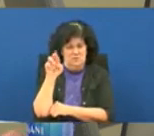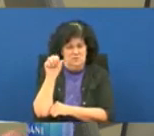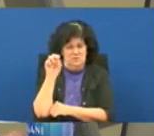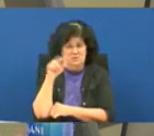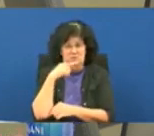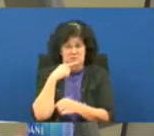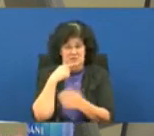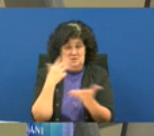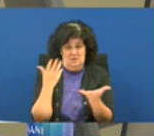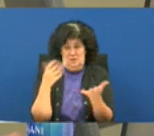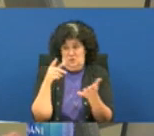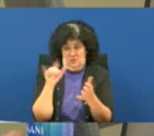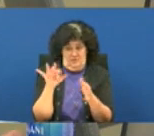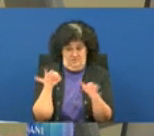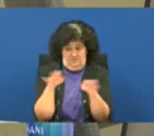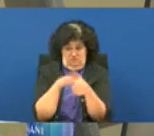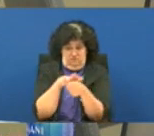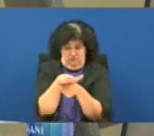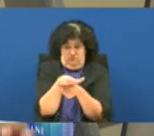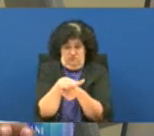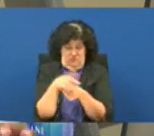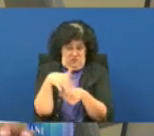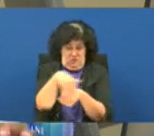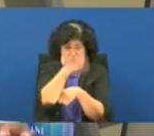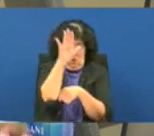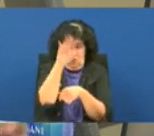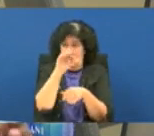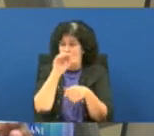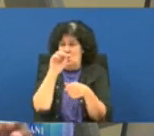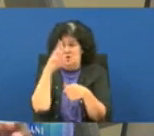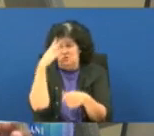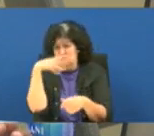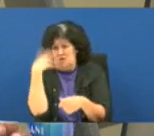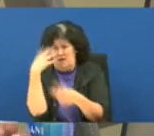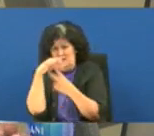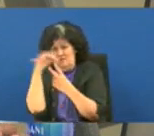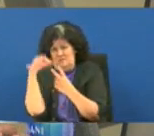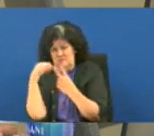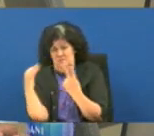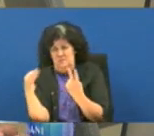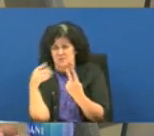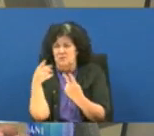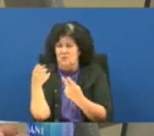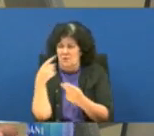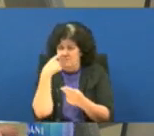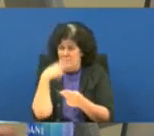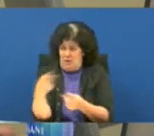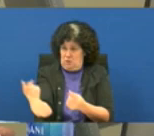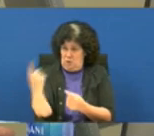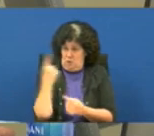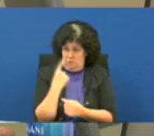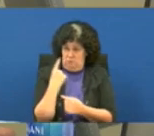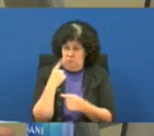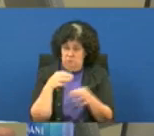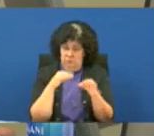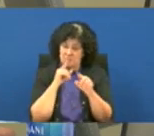is either to let them go or put them in jail so charlotte do you mind coming to the mic and answering that for me please